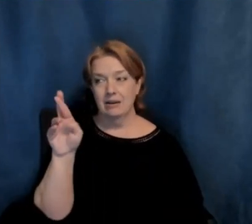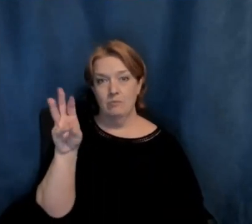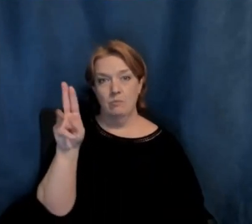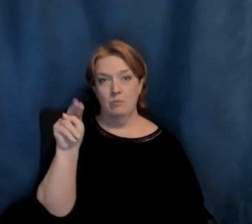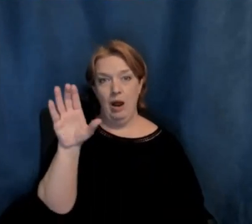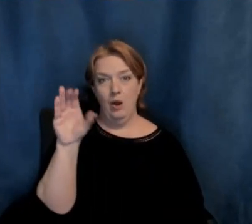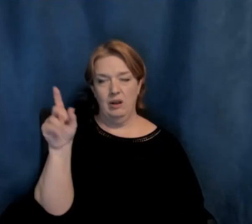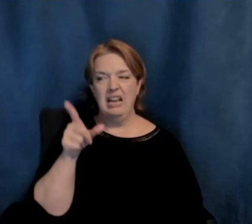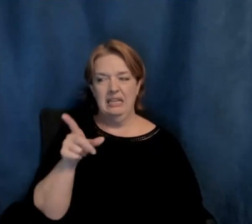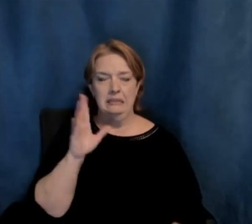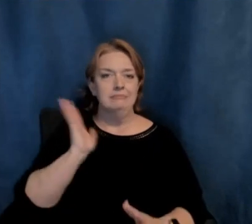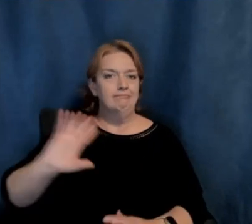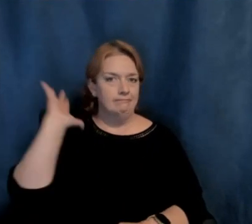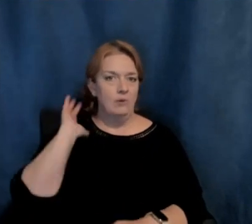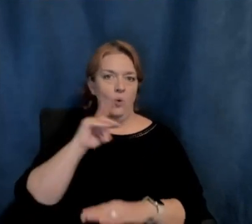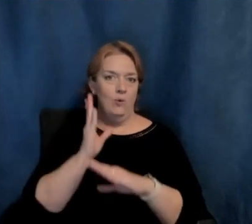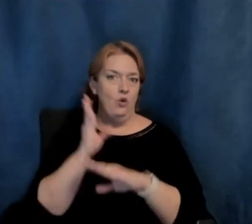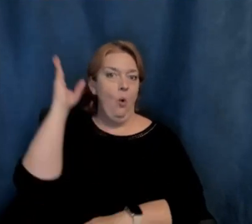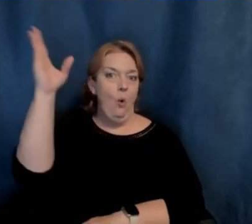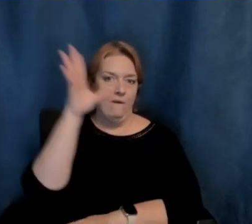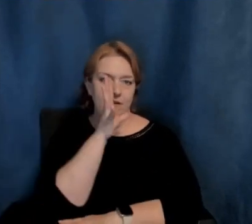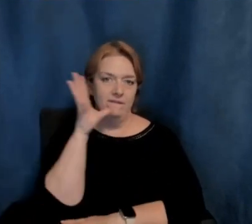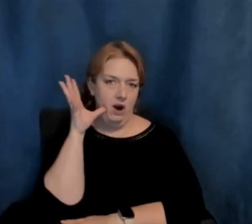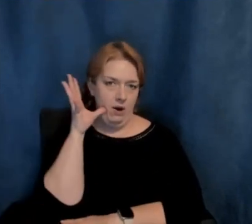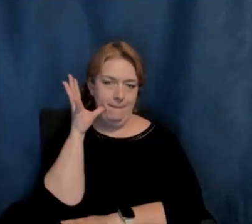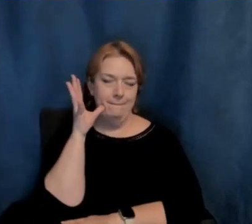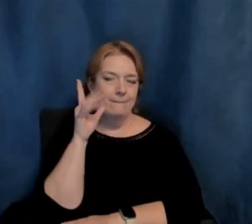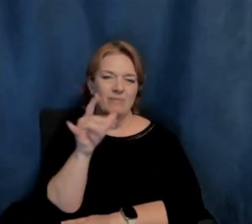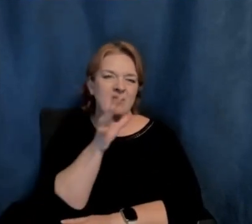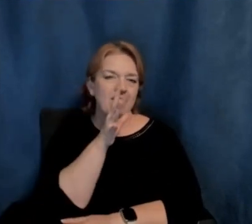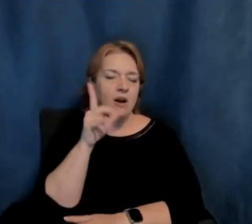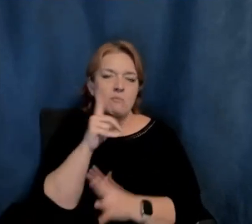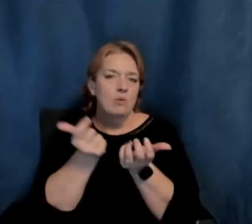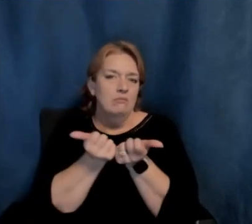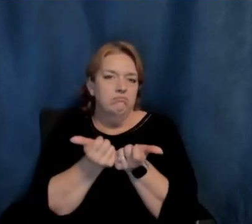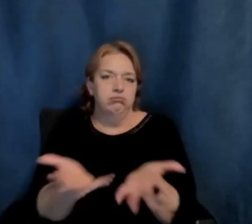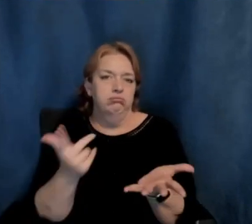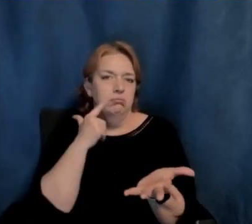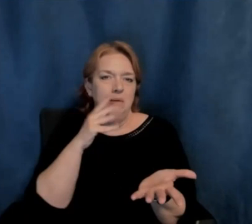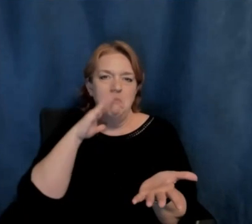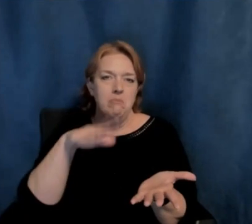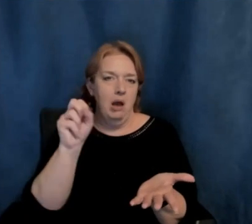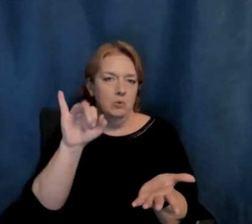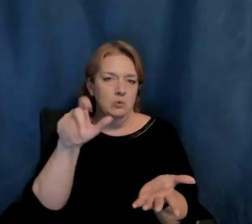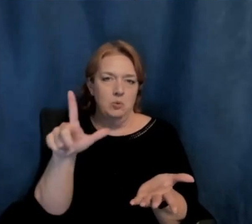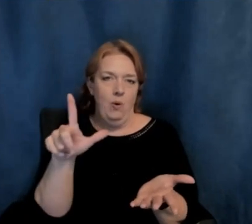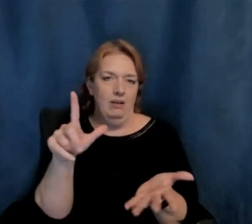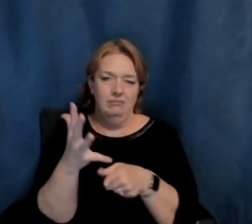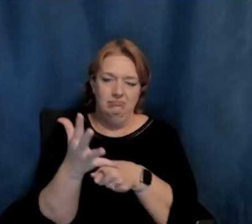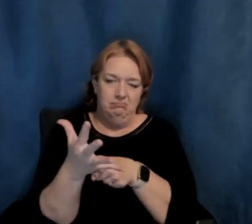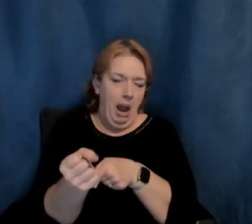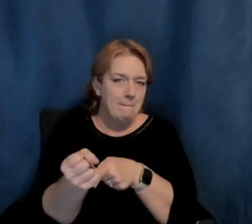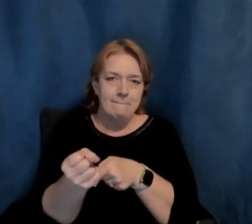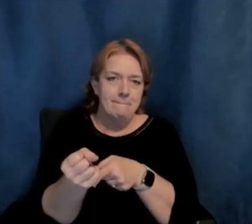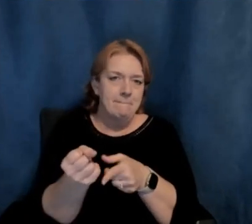farmed. The farms were failing due to bad soil. It was just exhausted land.